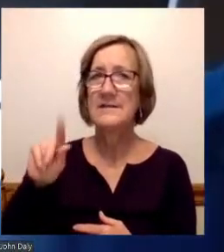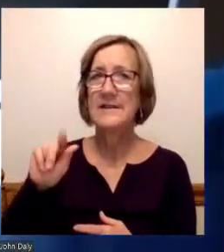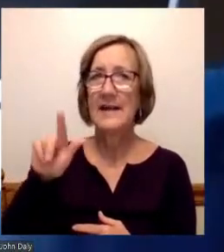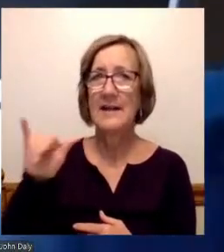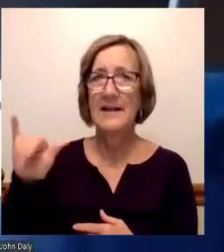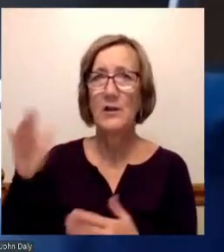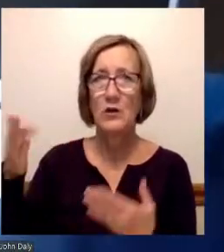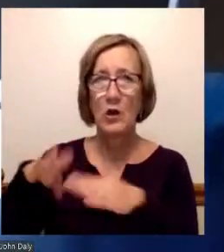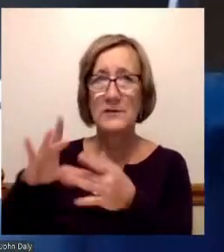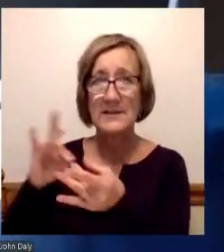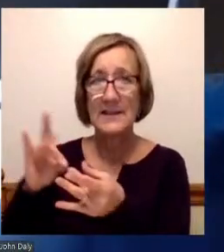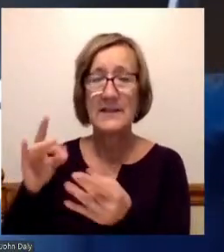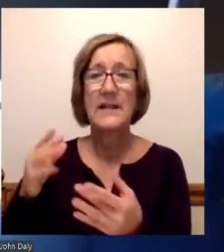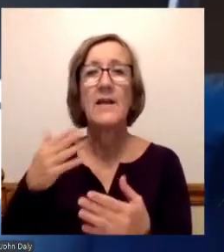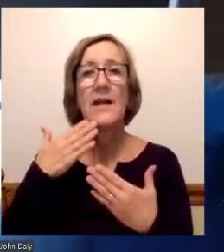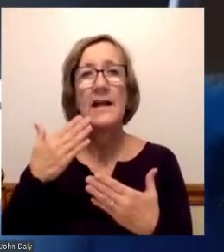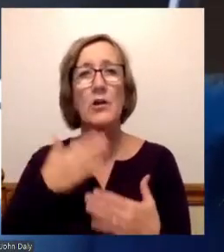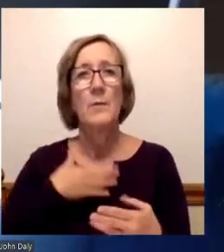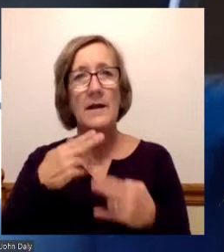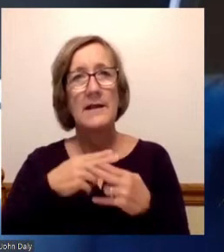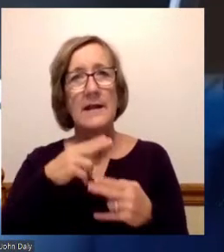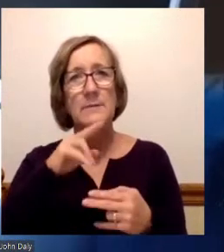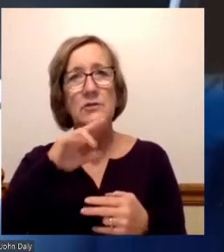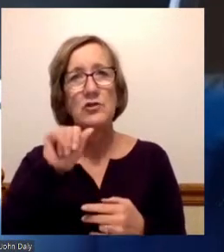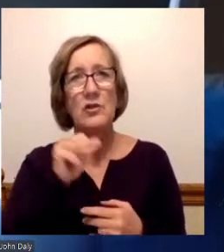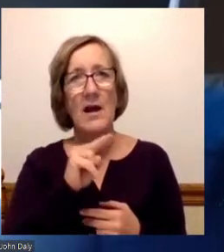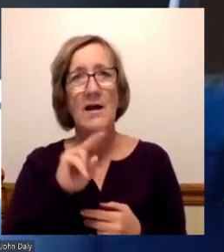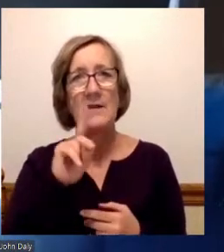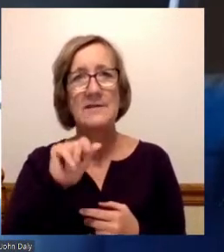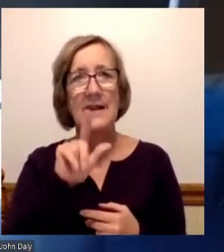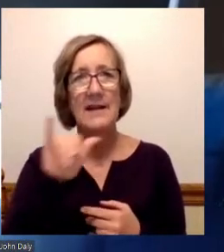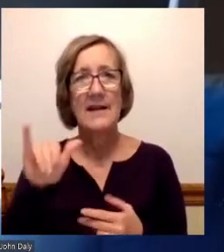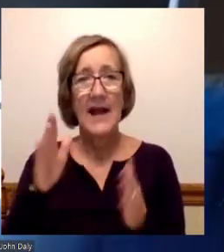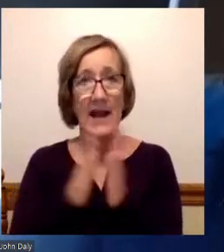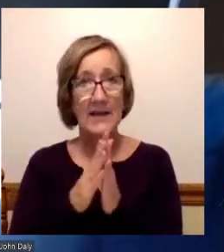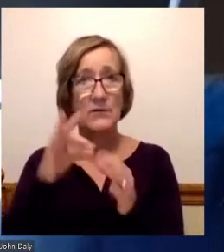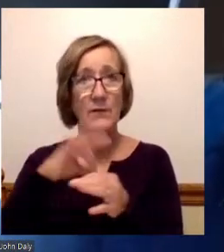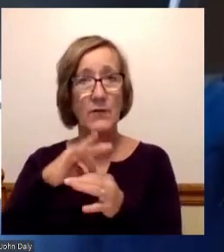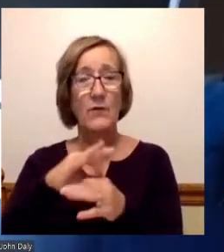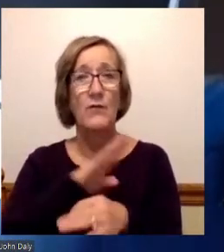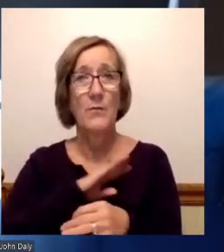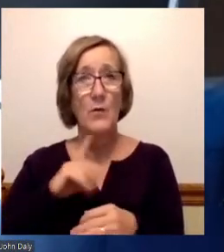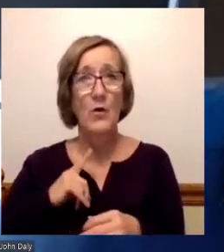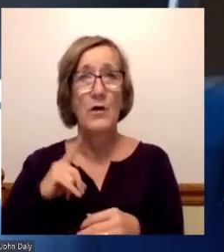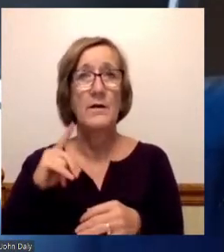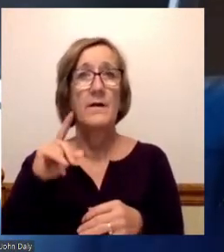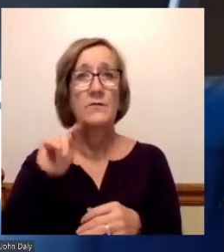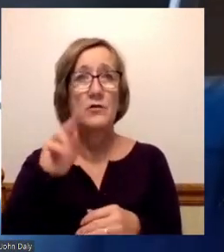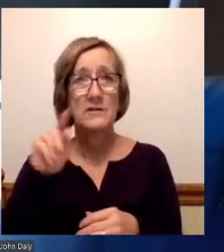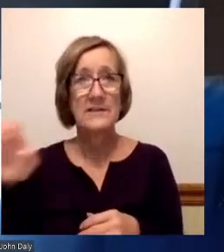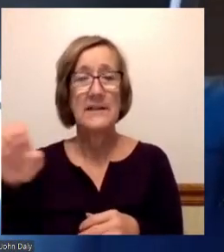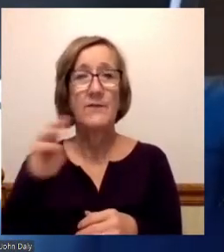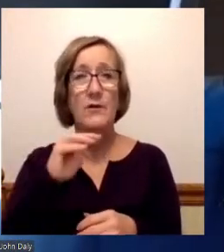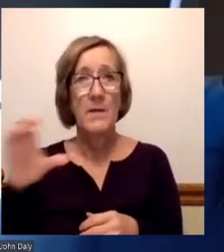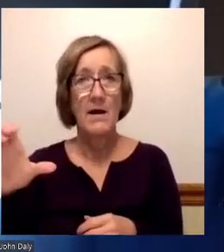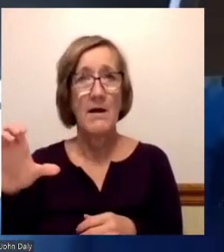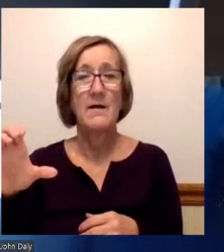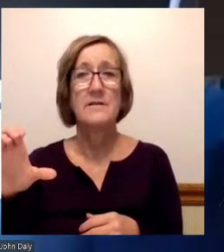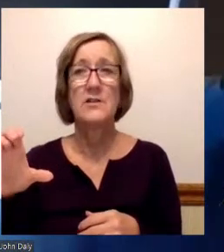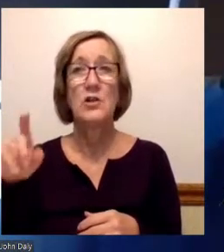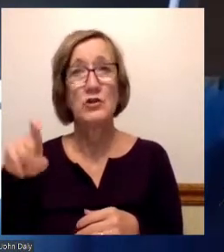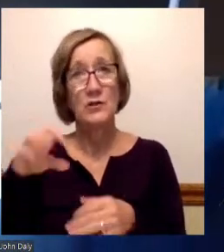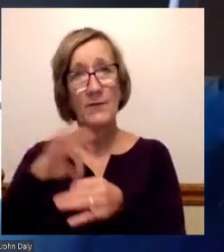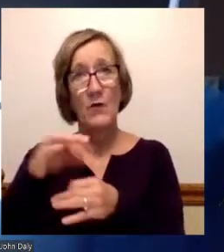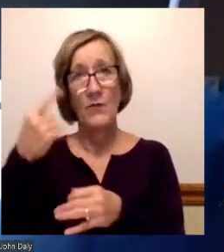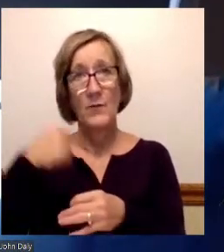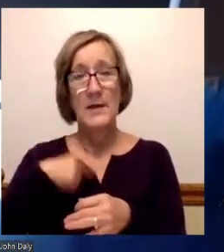Thank you. My name is John Daly, and I would ask for your vote for the Board of Trustees Vermont Community College. You should vote